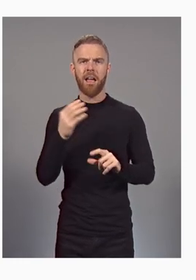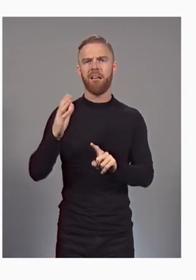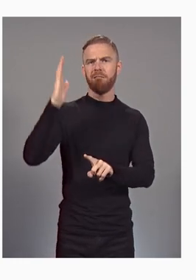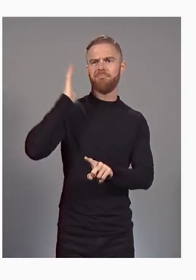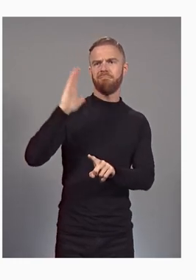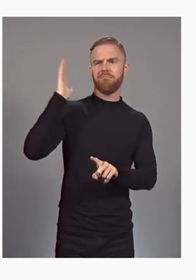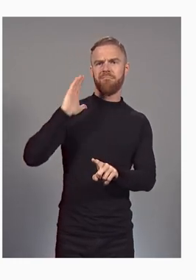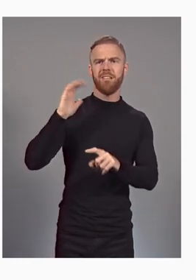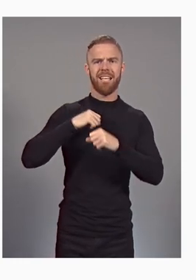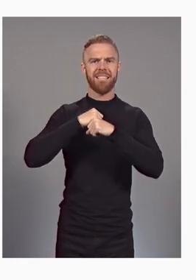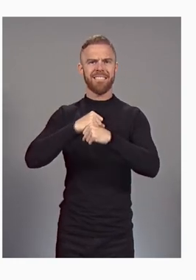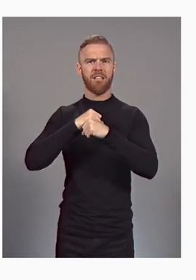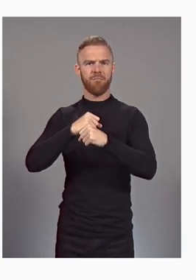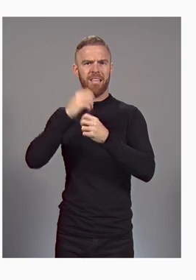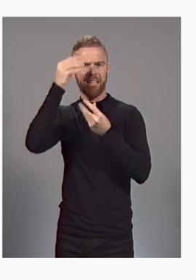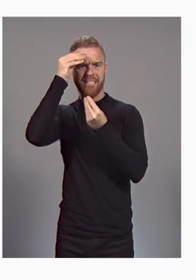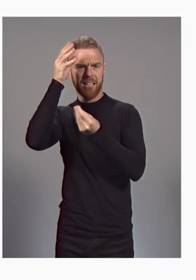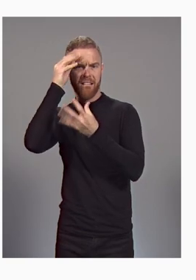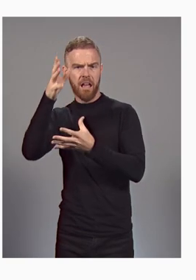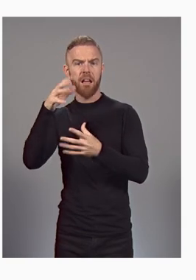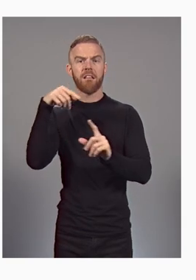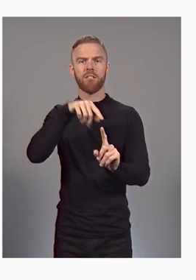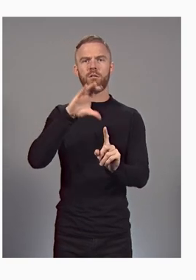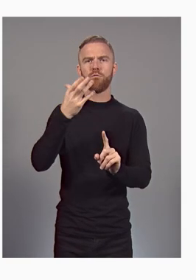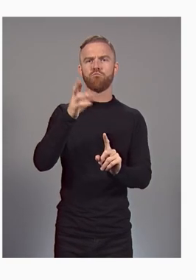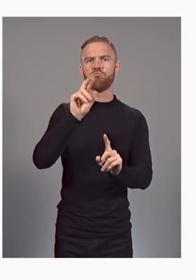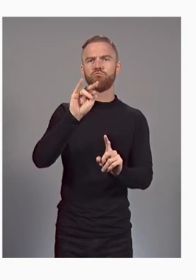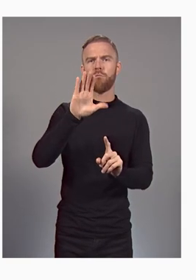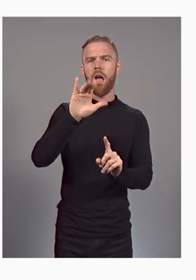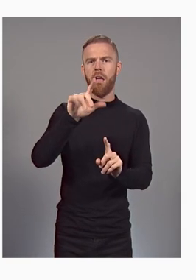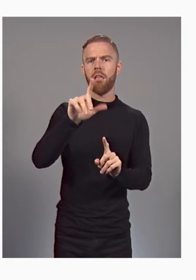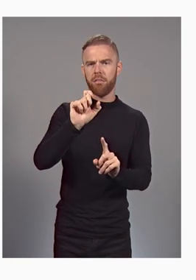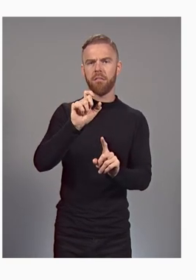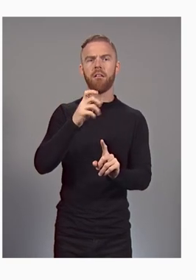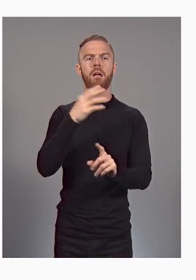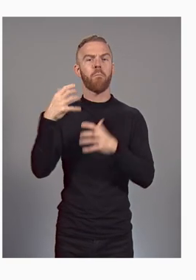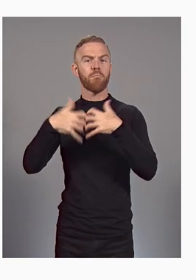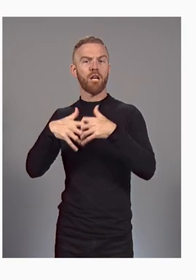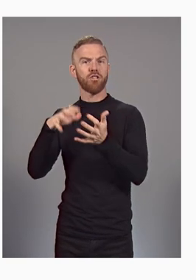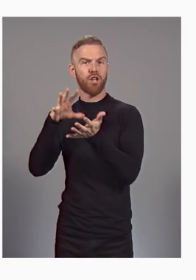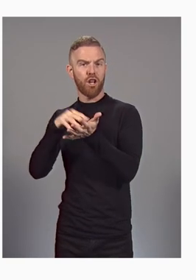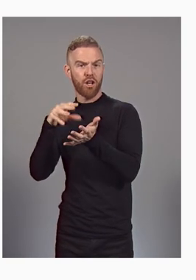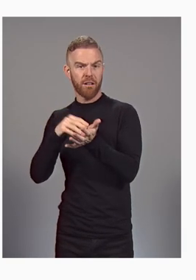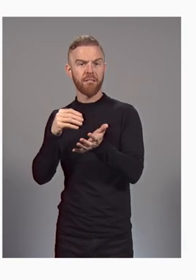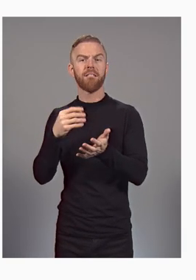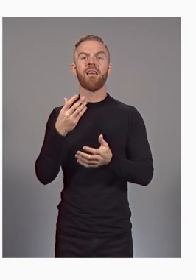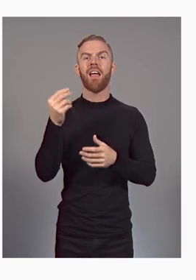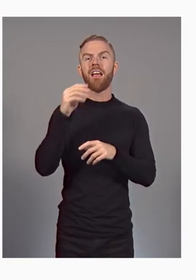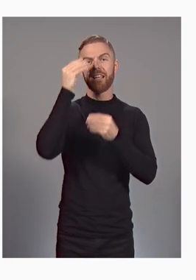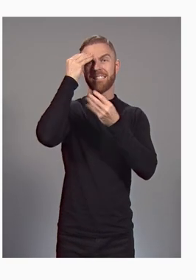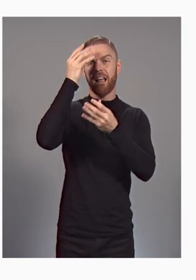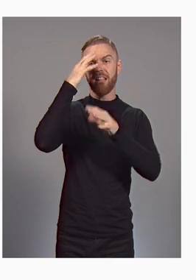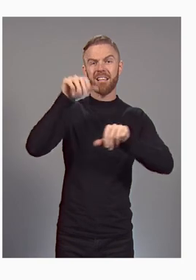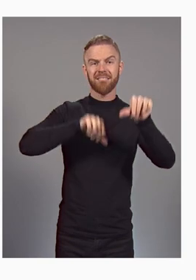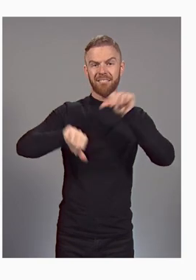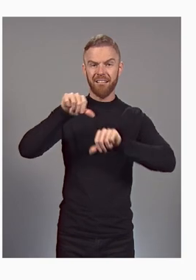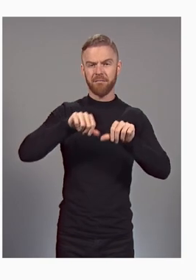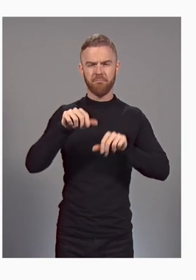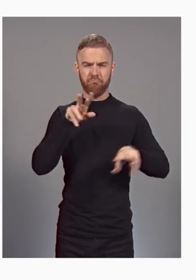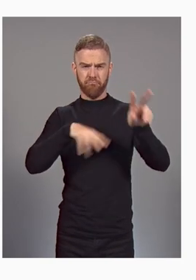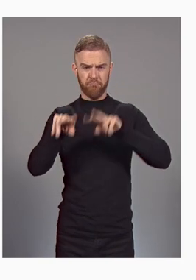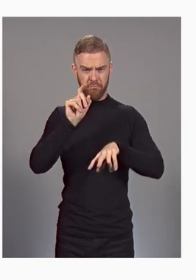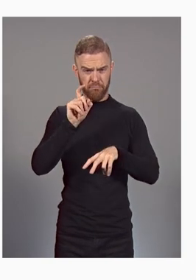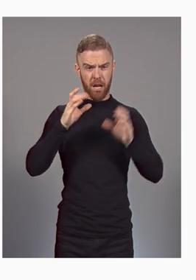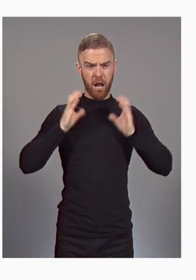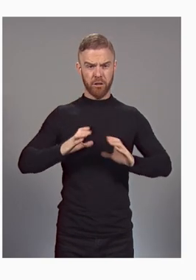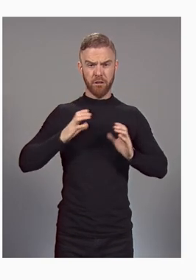Chronicle. And use machine learning and data analytics to find that proverbial needle in the haystack, in this case FIN12.